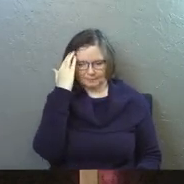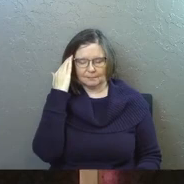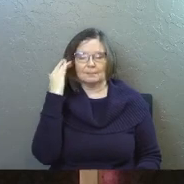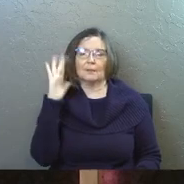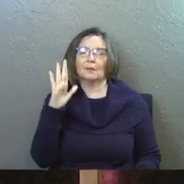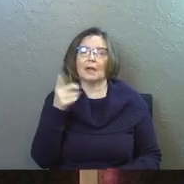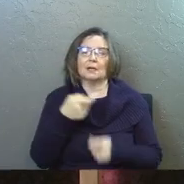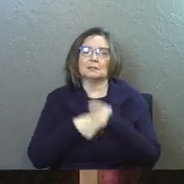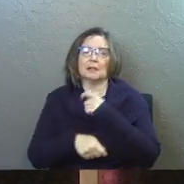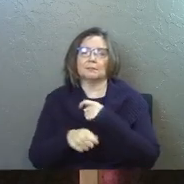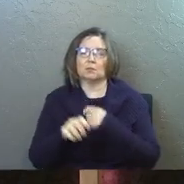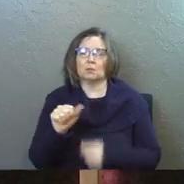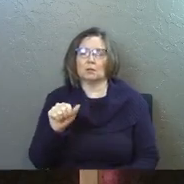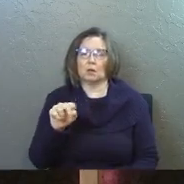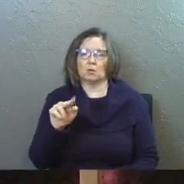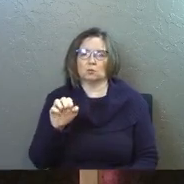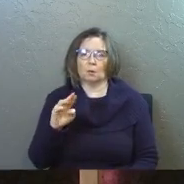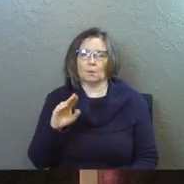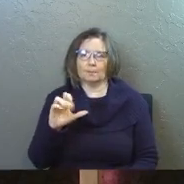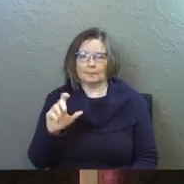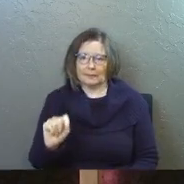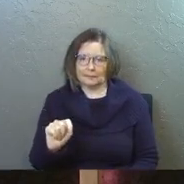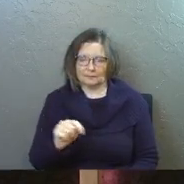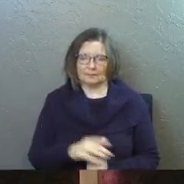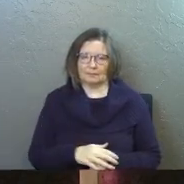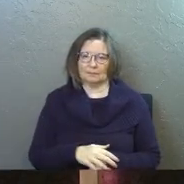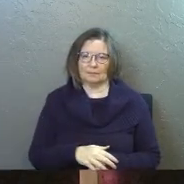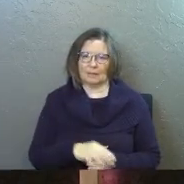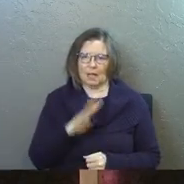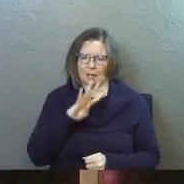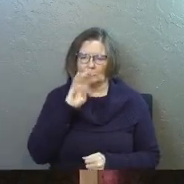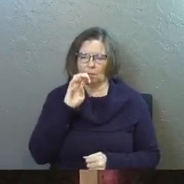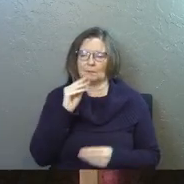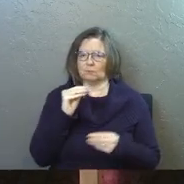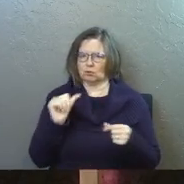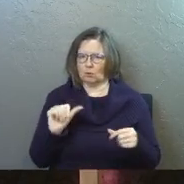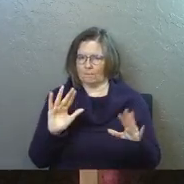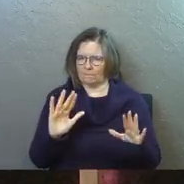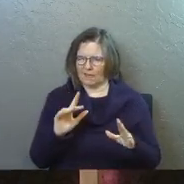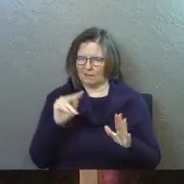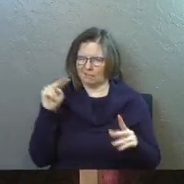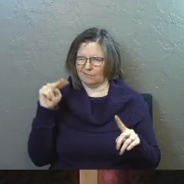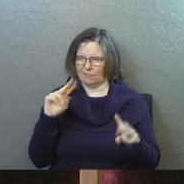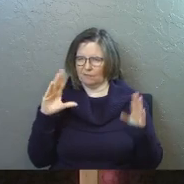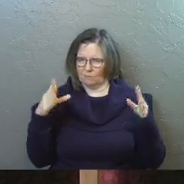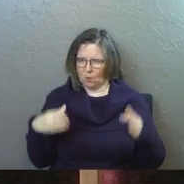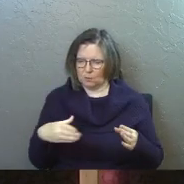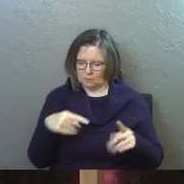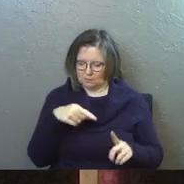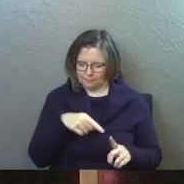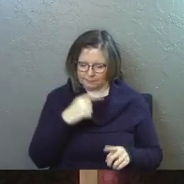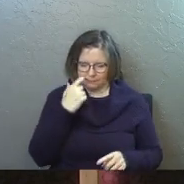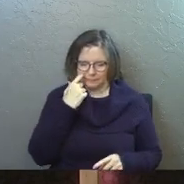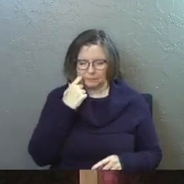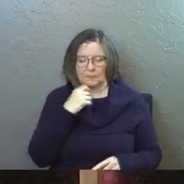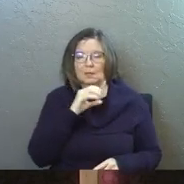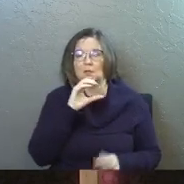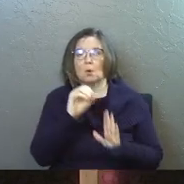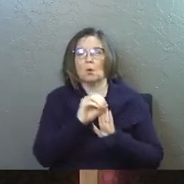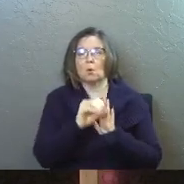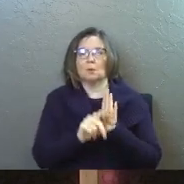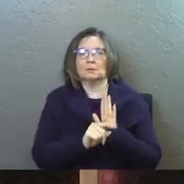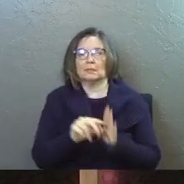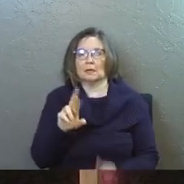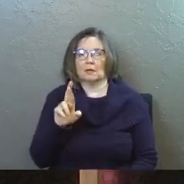So that substitutionary atonement, it solves a riddle. And I'm just going to spend a minute on this riddle that it solves. There's an old